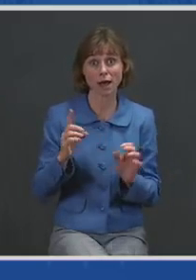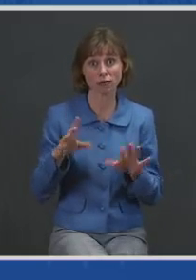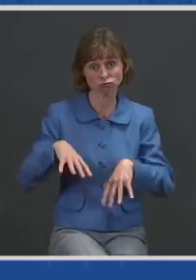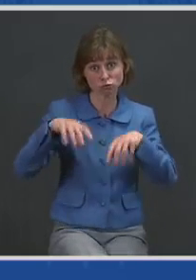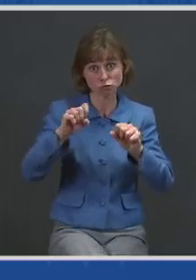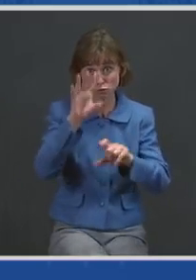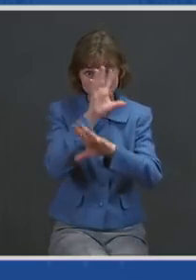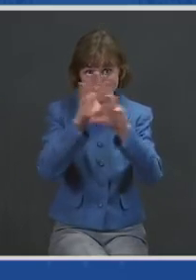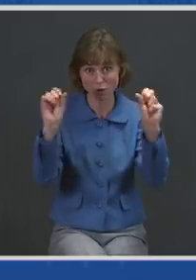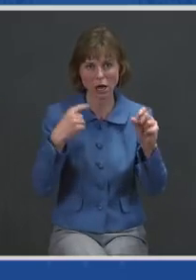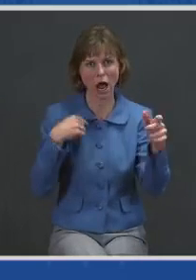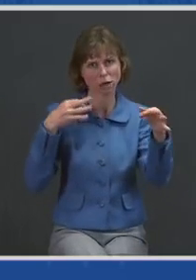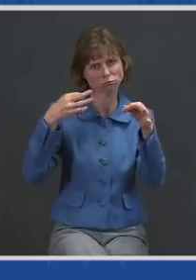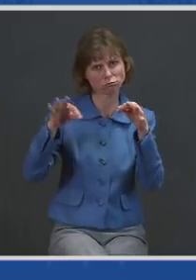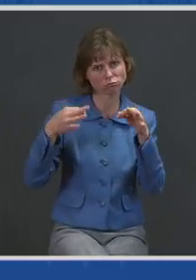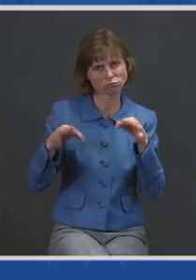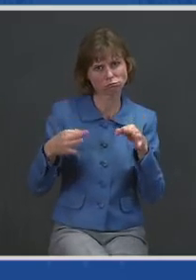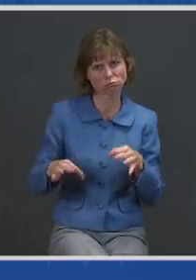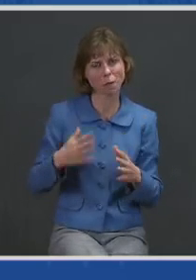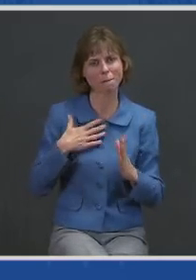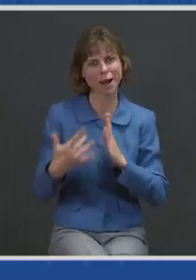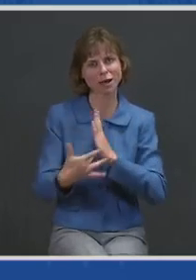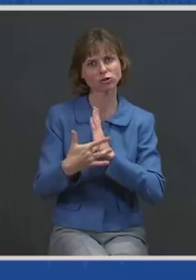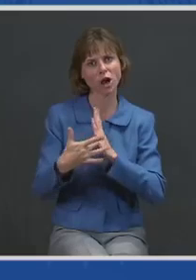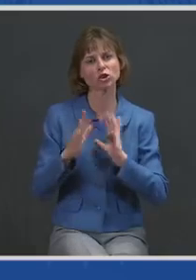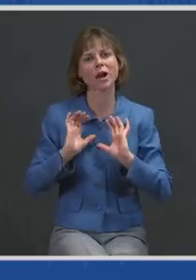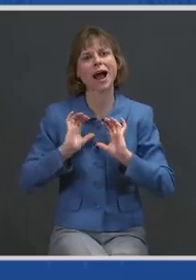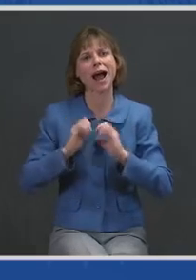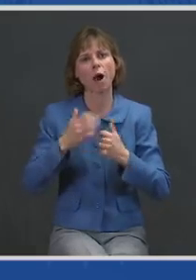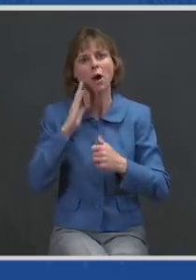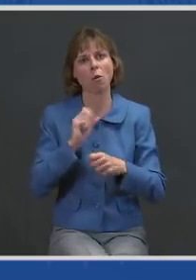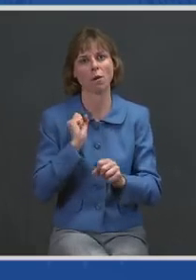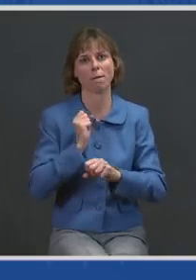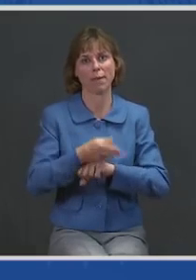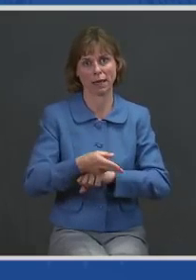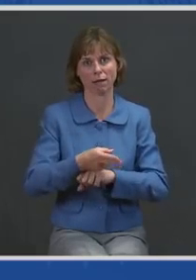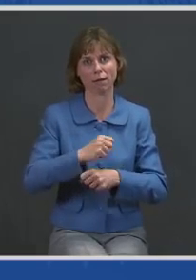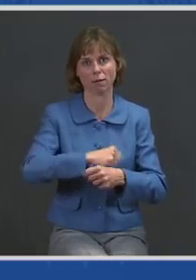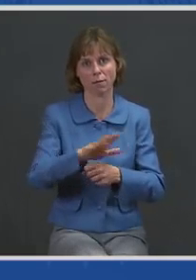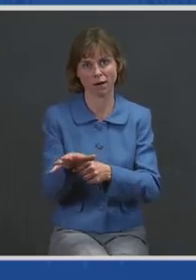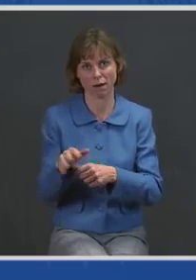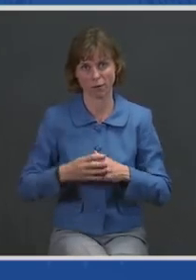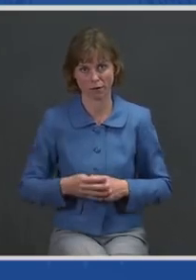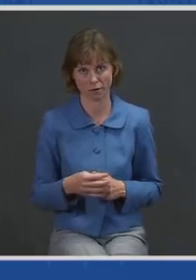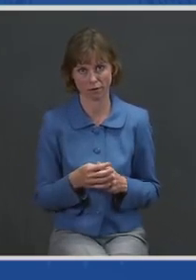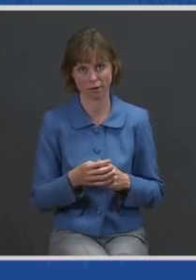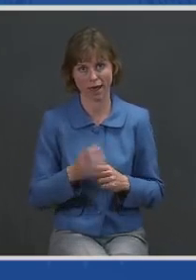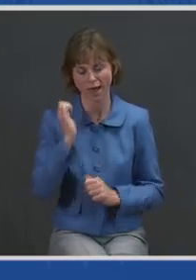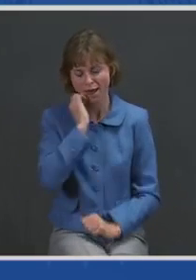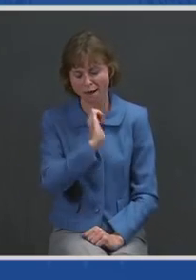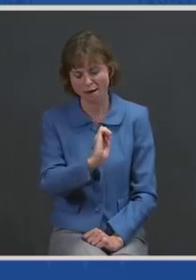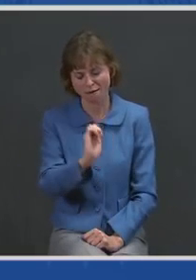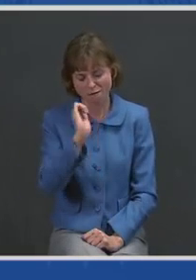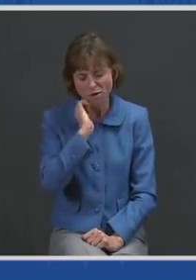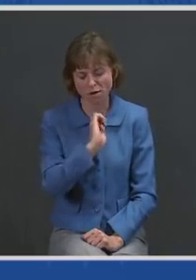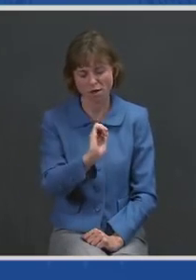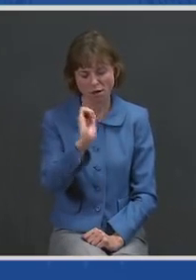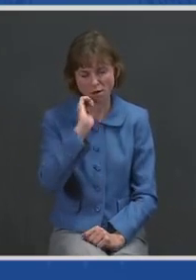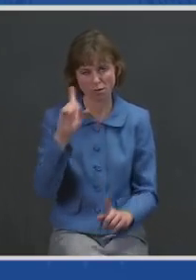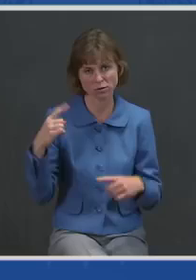comprehensive strategy to beat this pandemic. We've spent every day since attempting to carry it out.